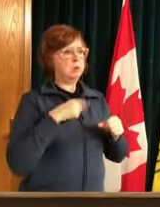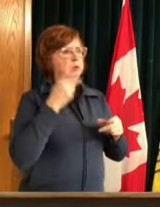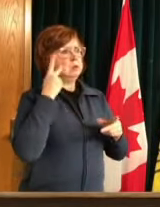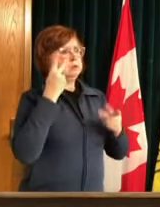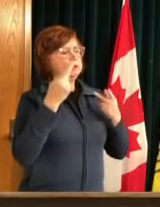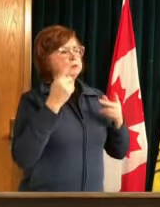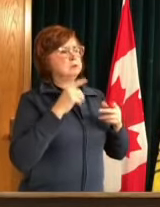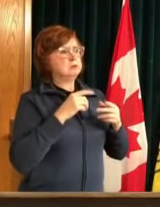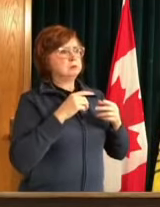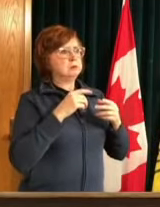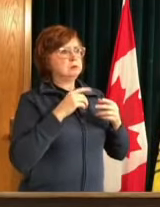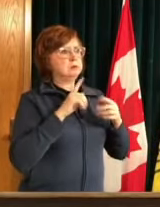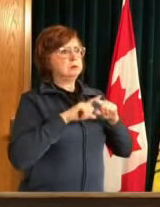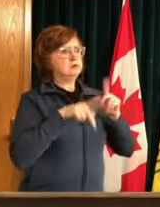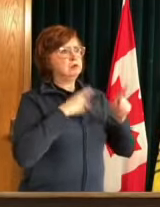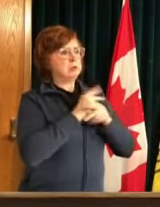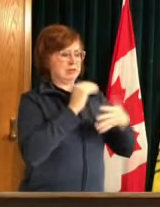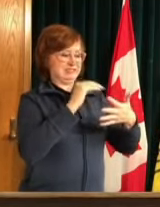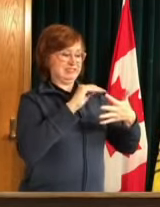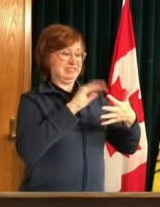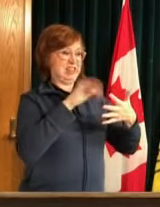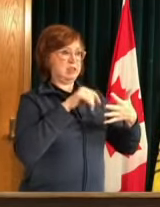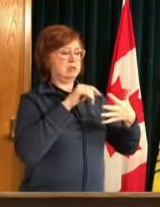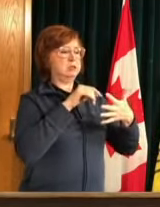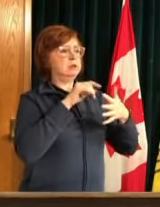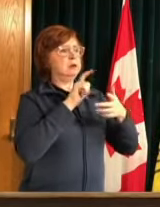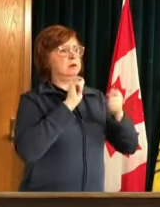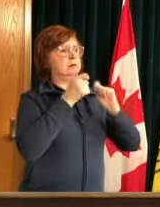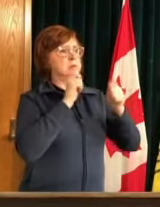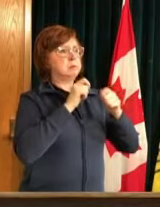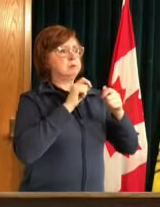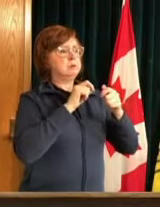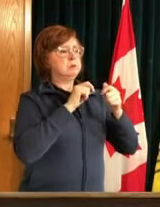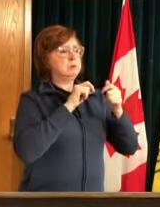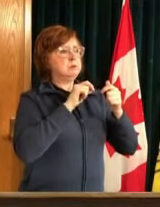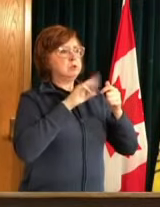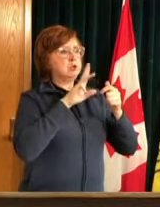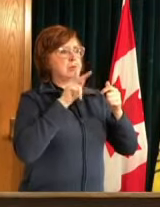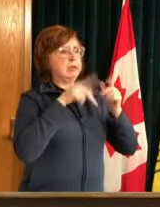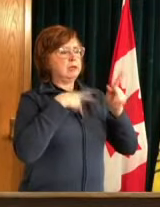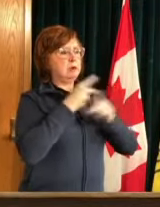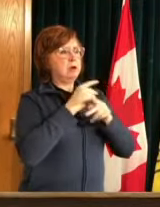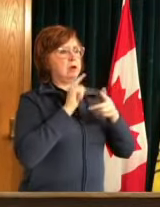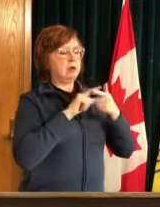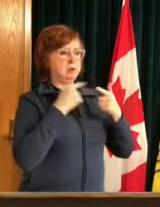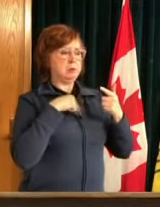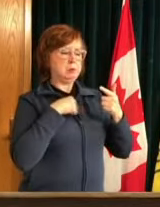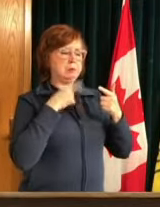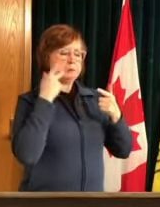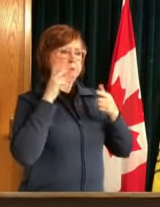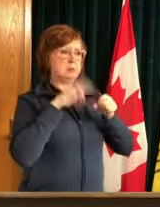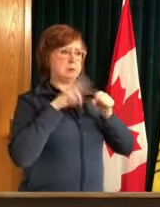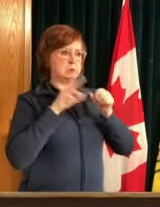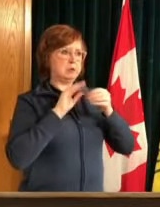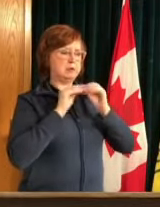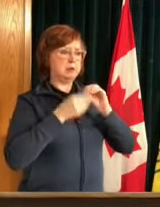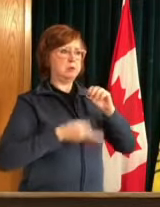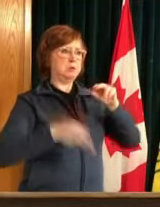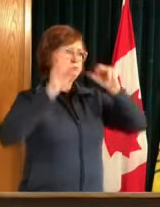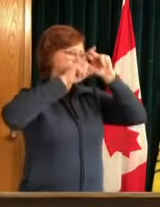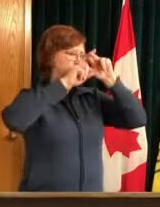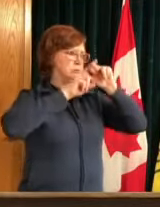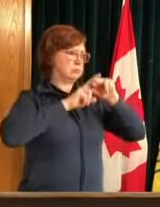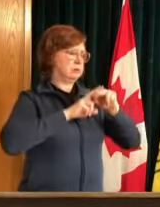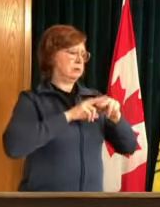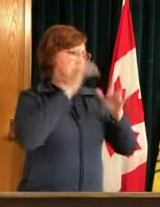uh here in regina we do have uh you know a significant pressure i think would be fair to say on our our icu here in regina as